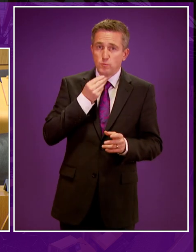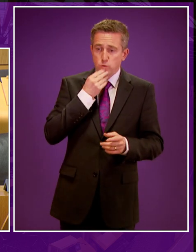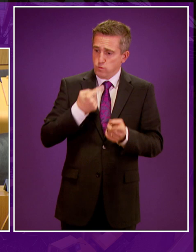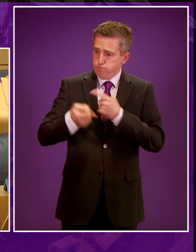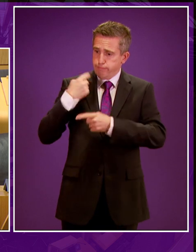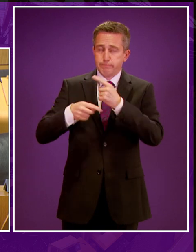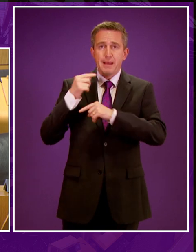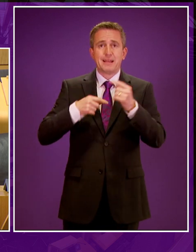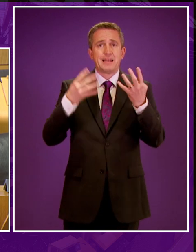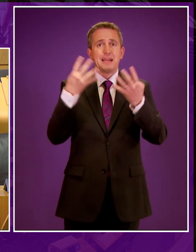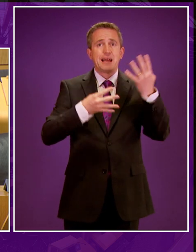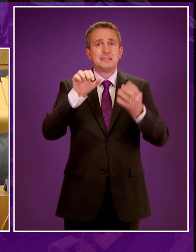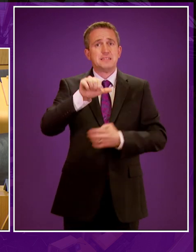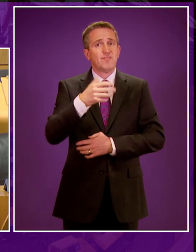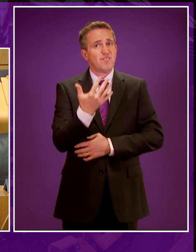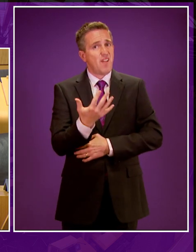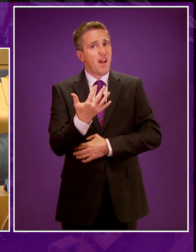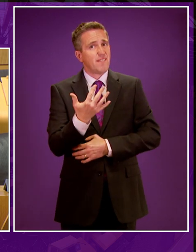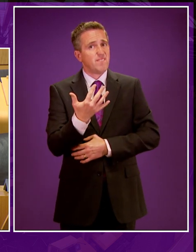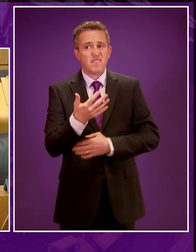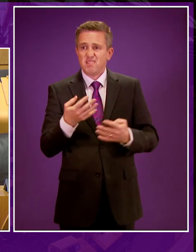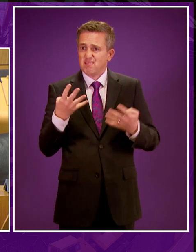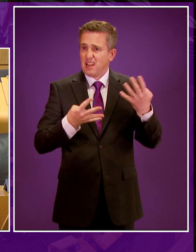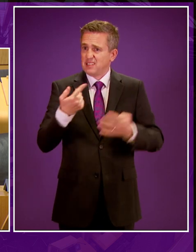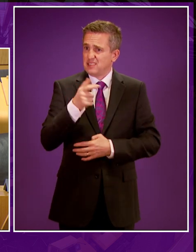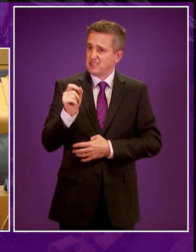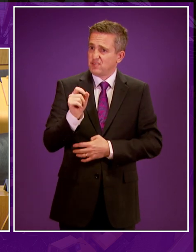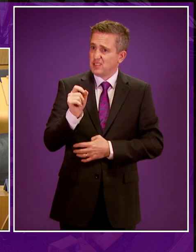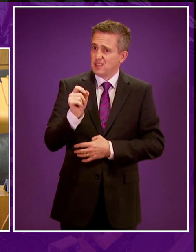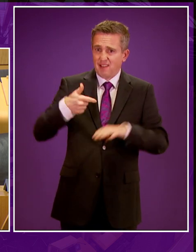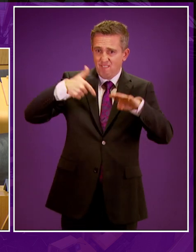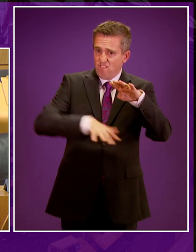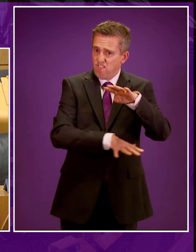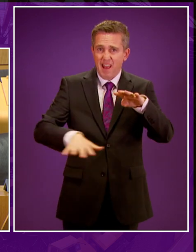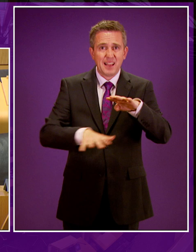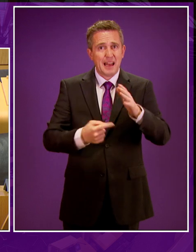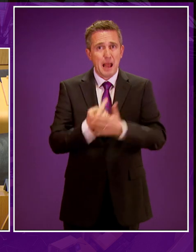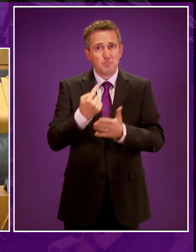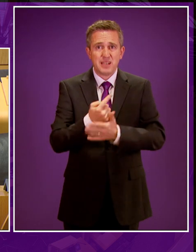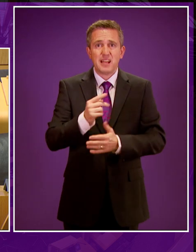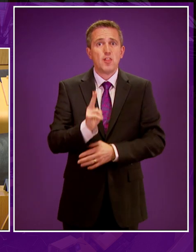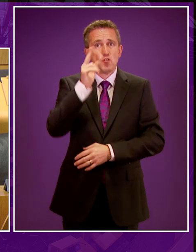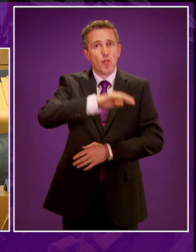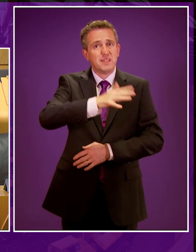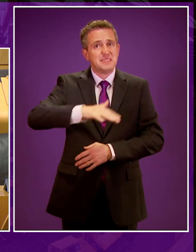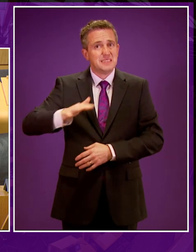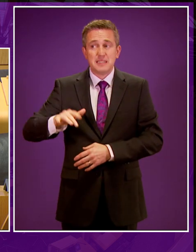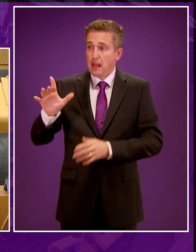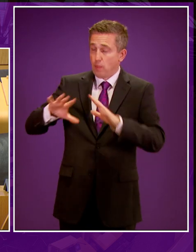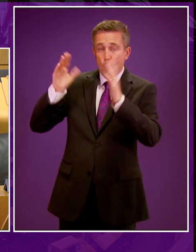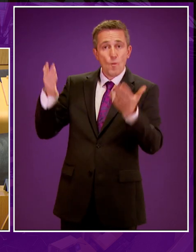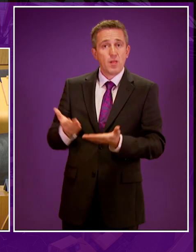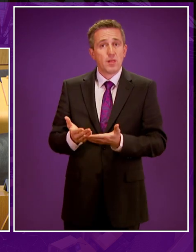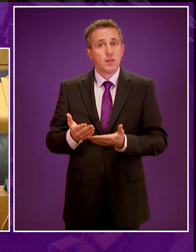of fracking in the UK was back in 1965 and by the late 70s was common throughout the North Sea and the world. Frankly, the technology